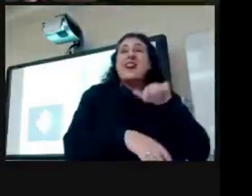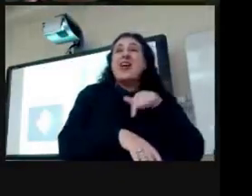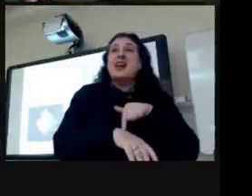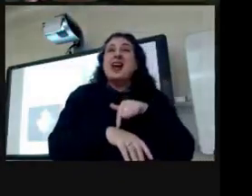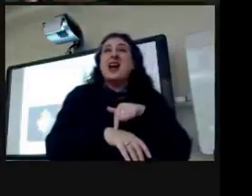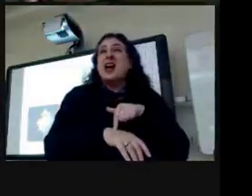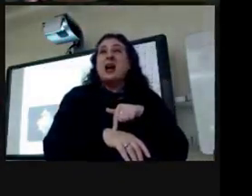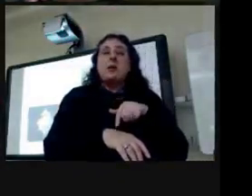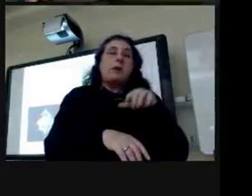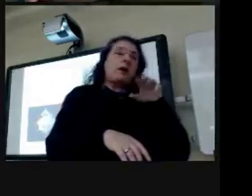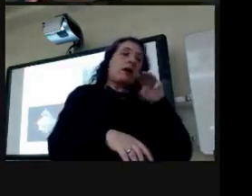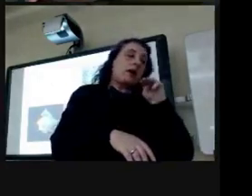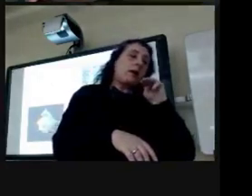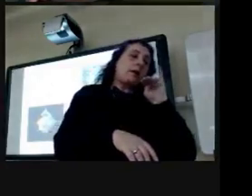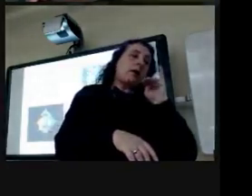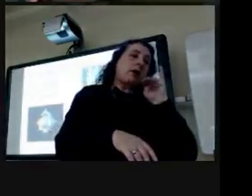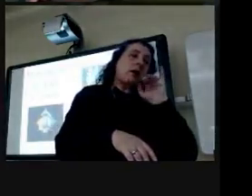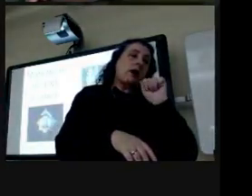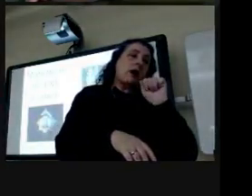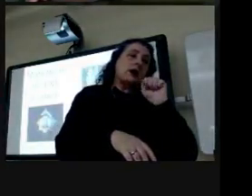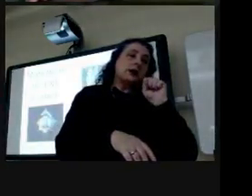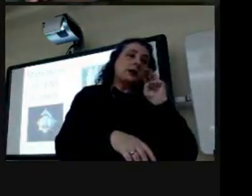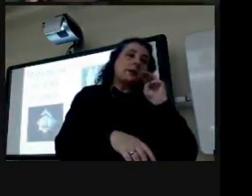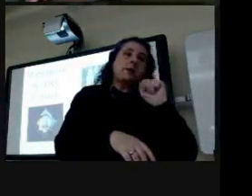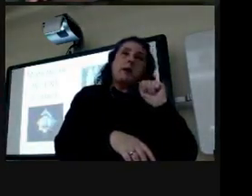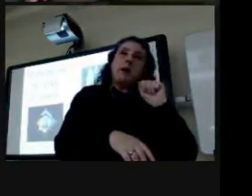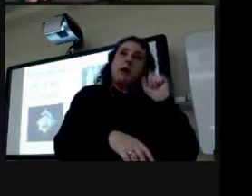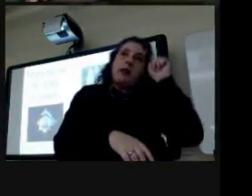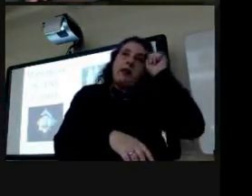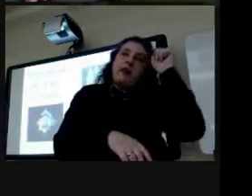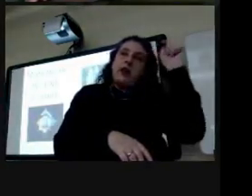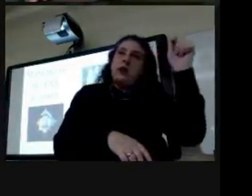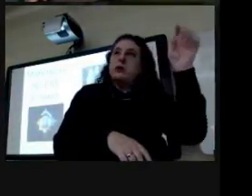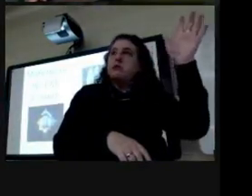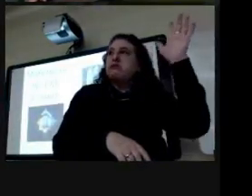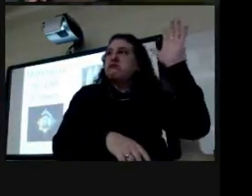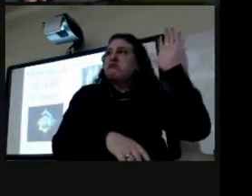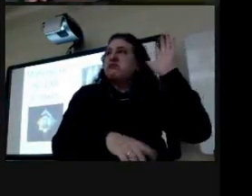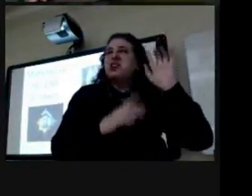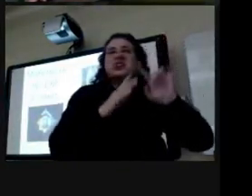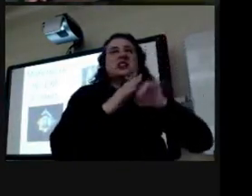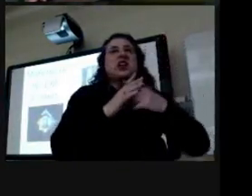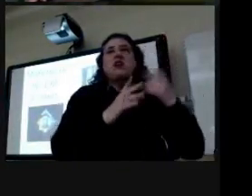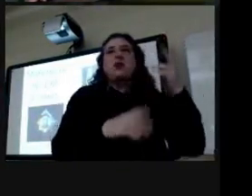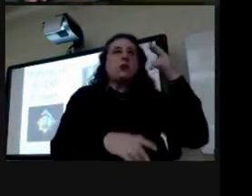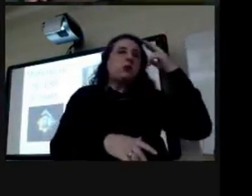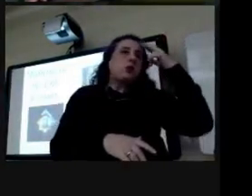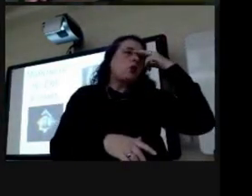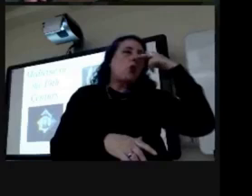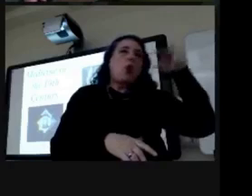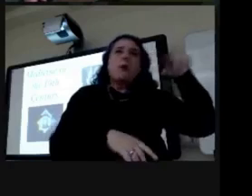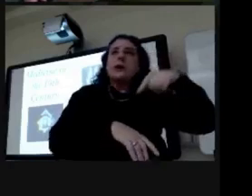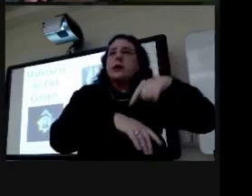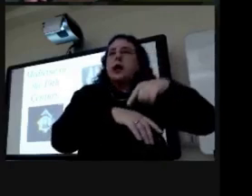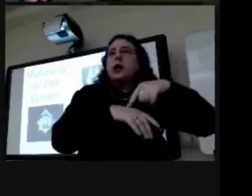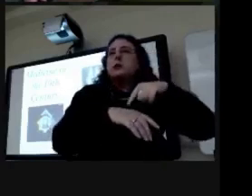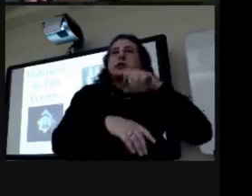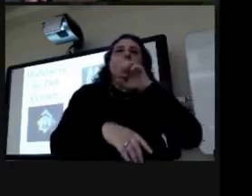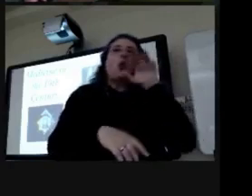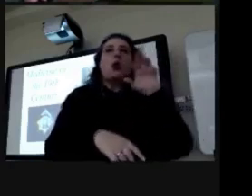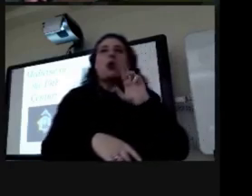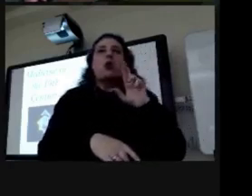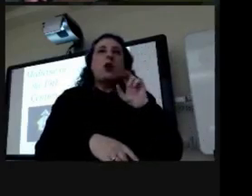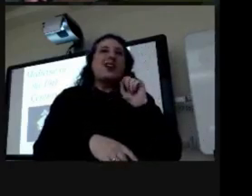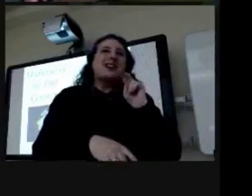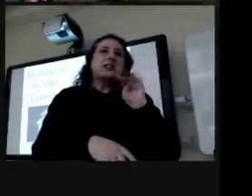haven't advanced much beyond what it had been in renaissance and even earlier in a lot of cases um for example my asthma theory